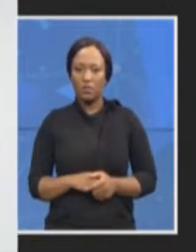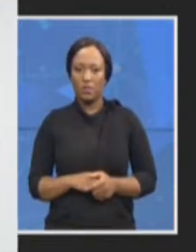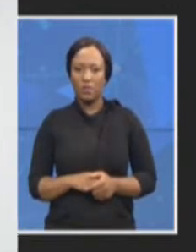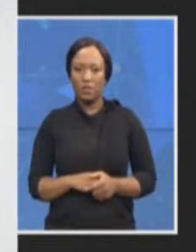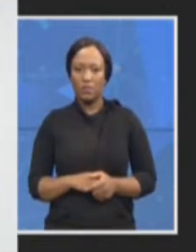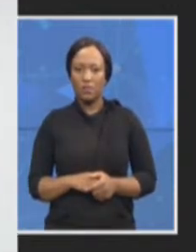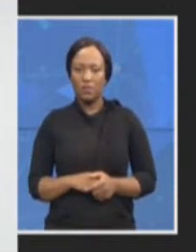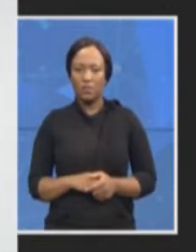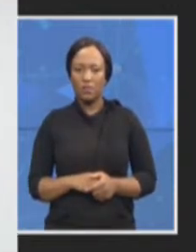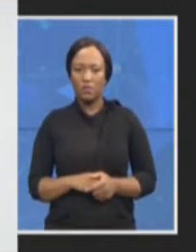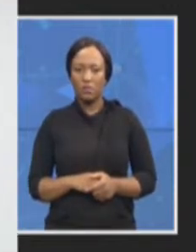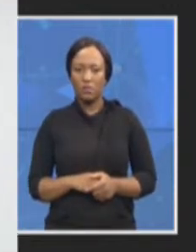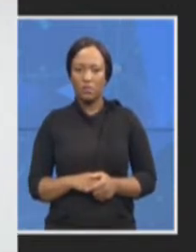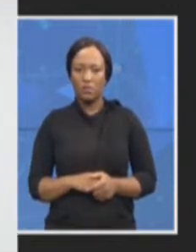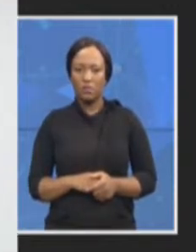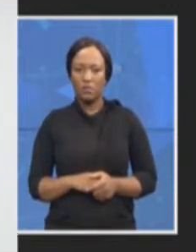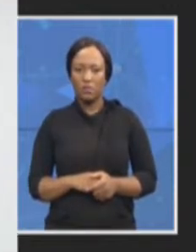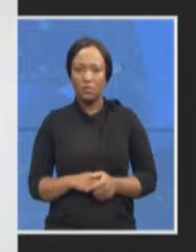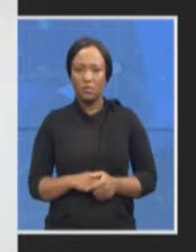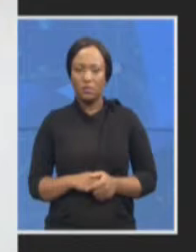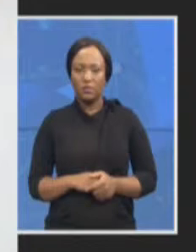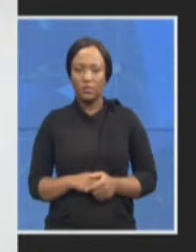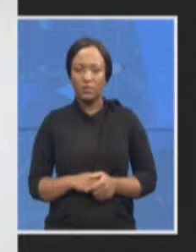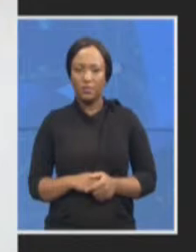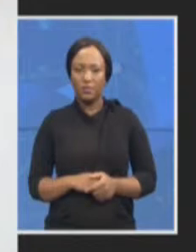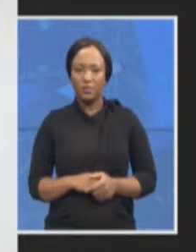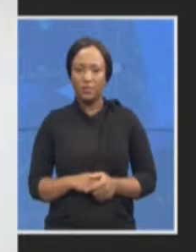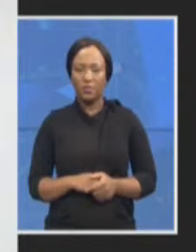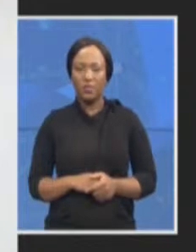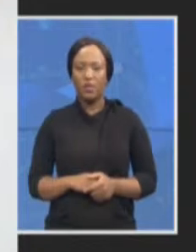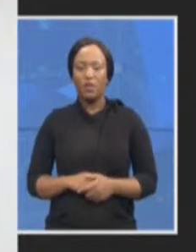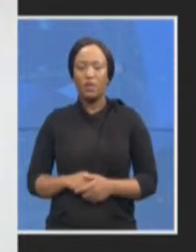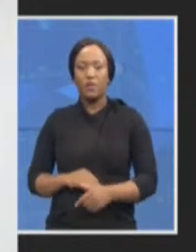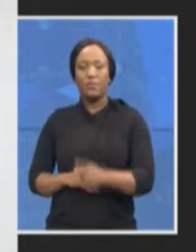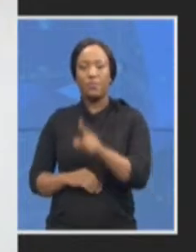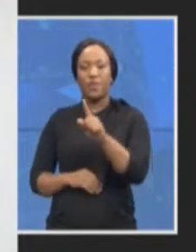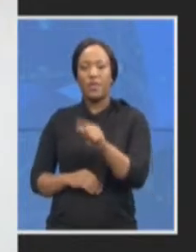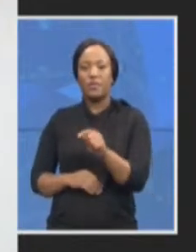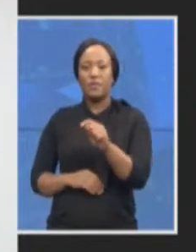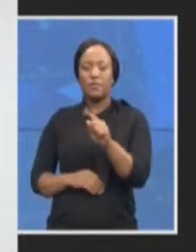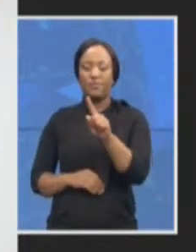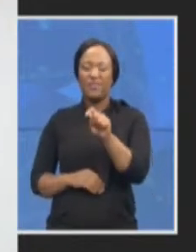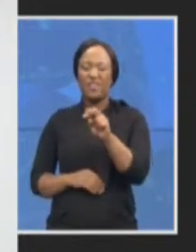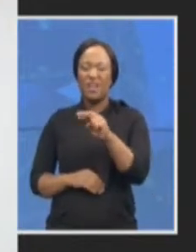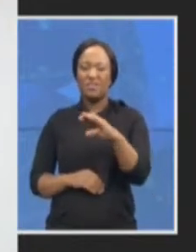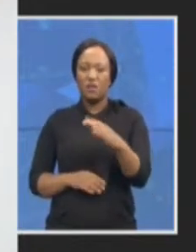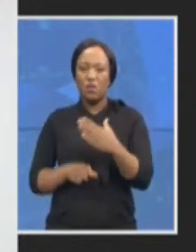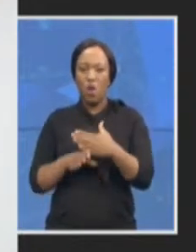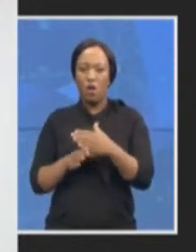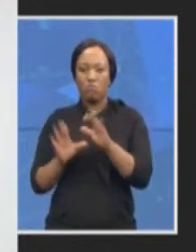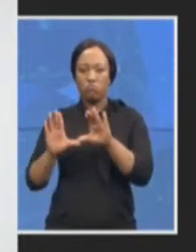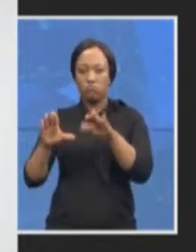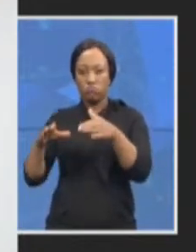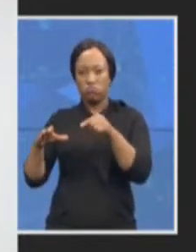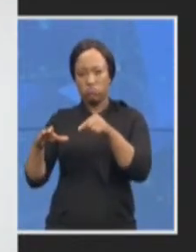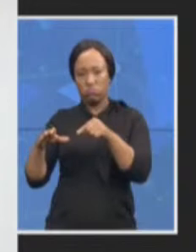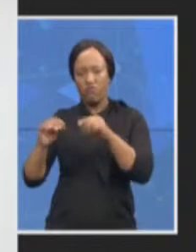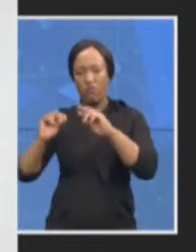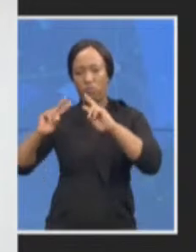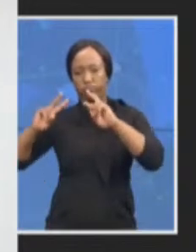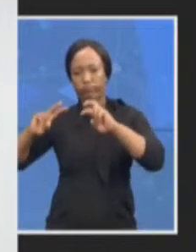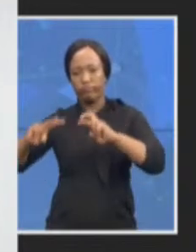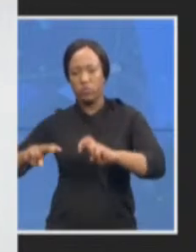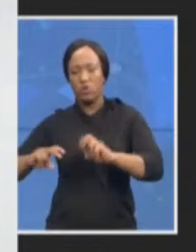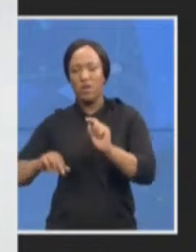as far as the TRC work is concerned I think for the first time the prosecution and the